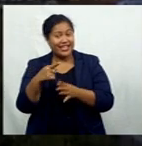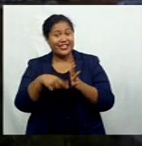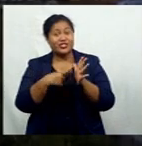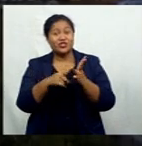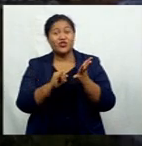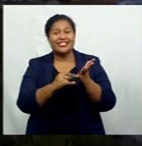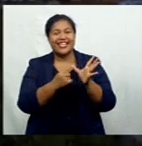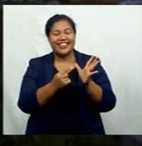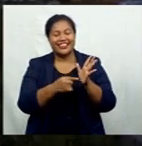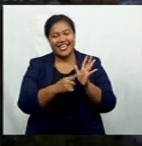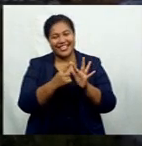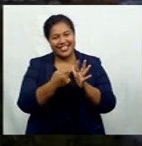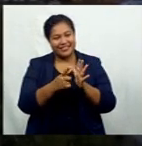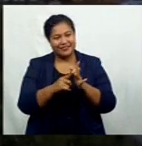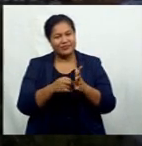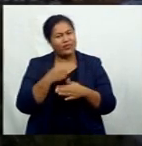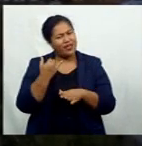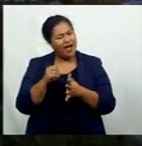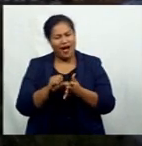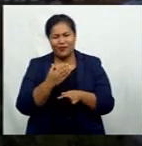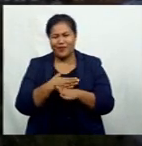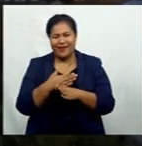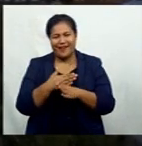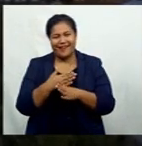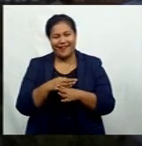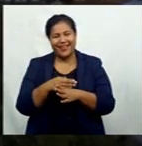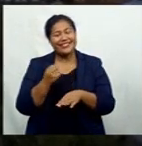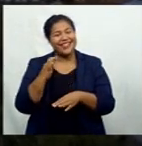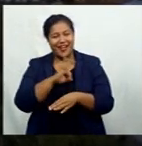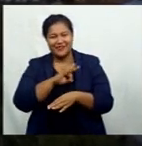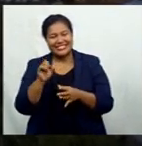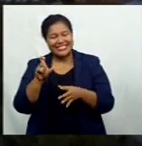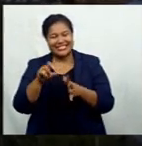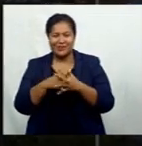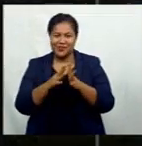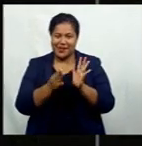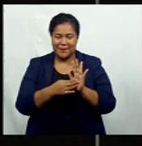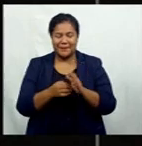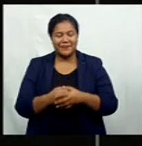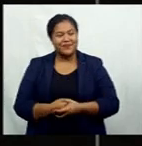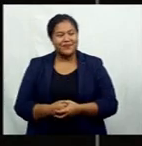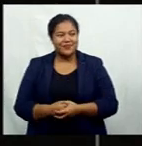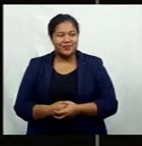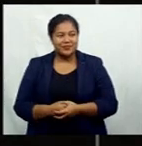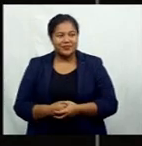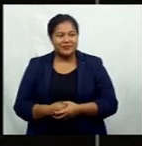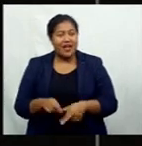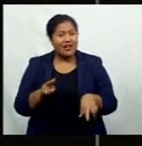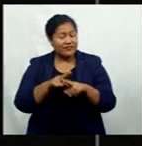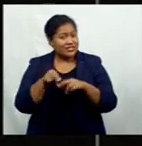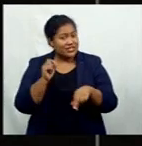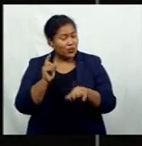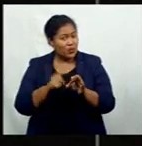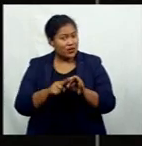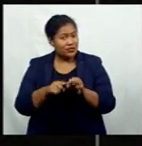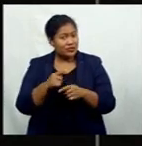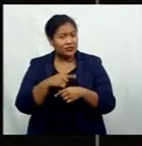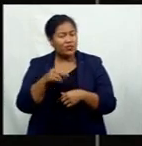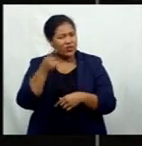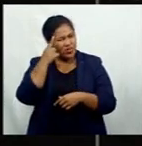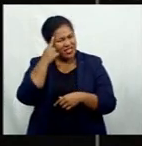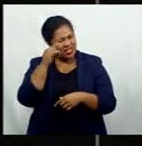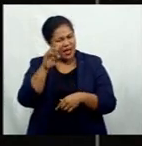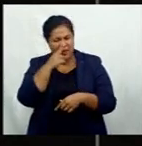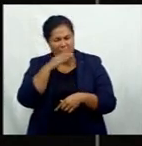Ngyoniwasa one of the hardworking employees at CWM hospital. And in Fijian Pulse we ask what do you think of